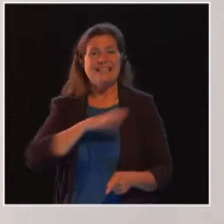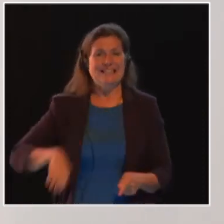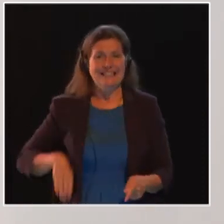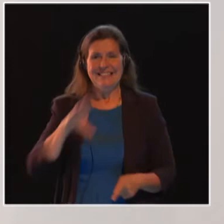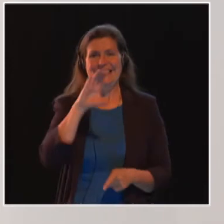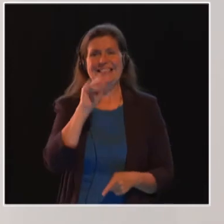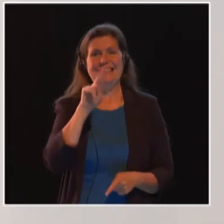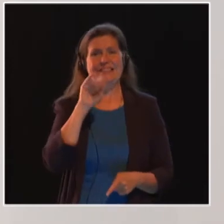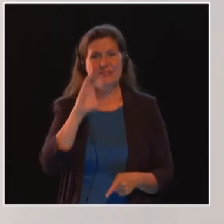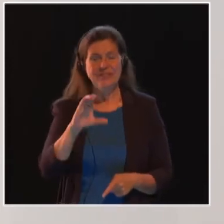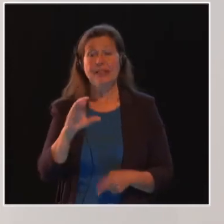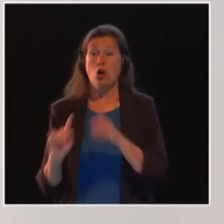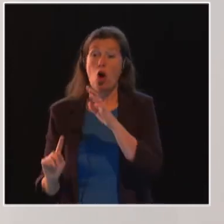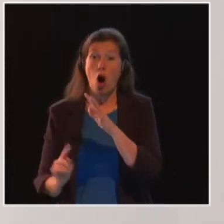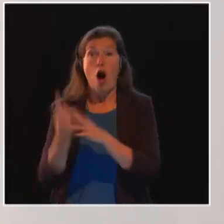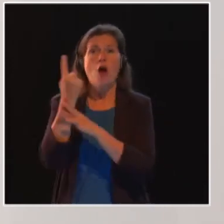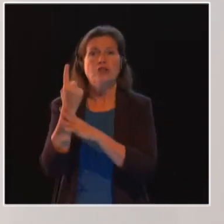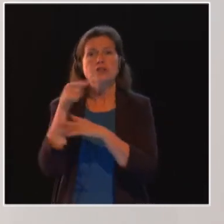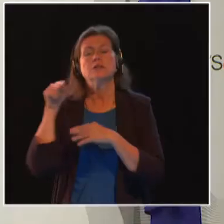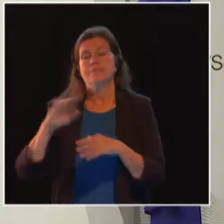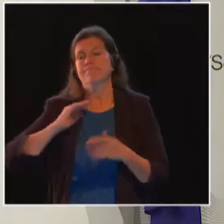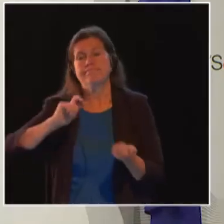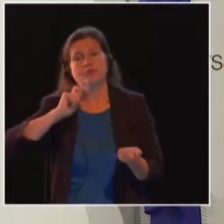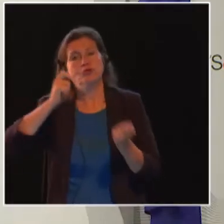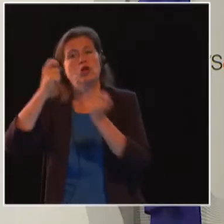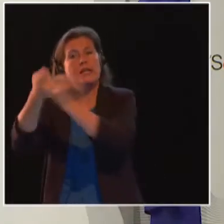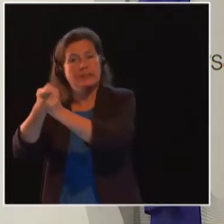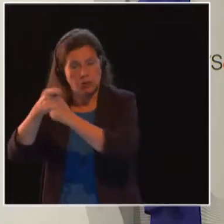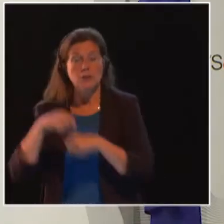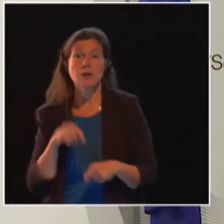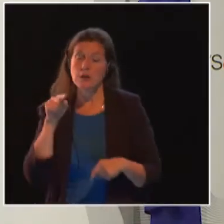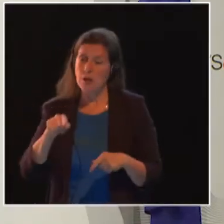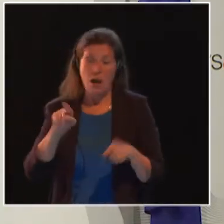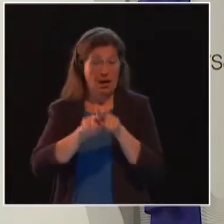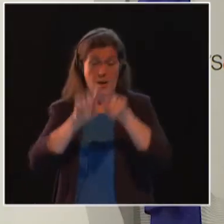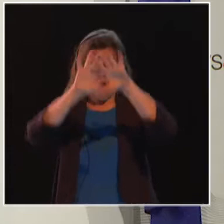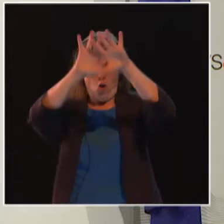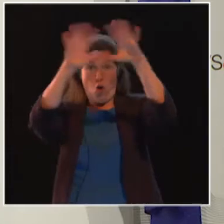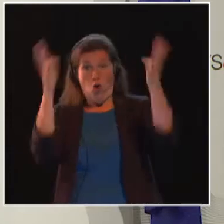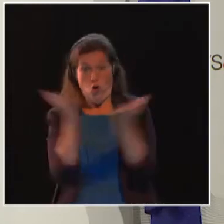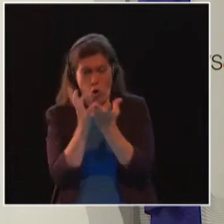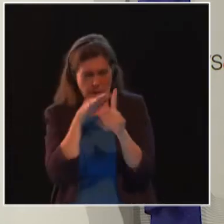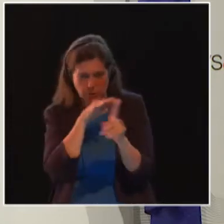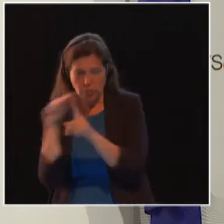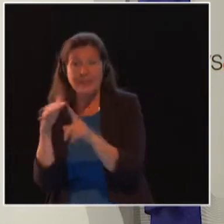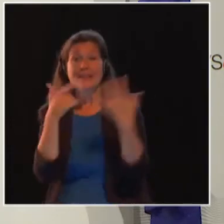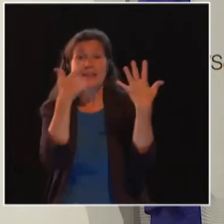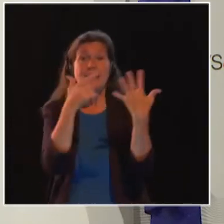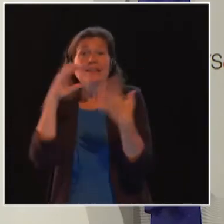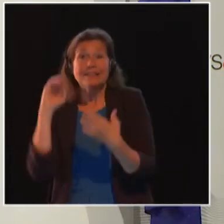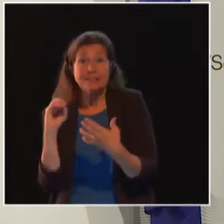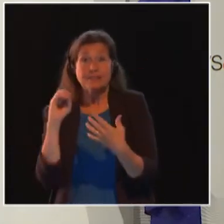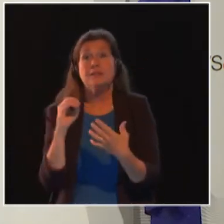Policy Change. And I mention that because it's a global study of 70 countries over